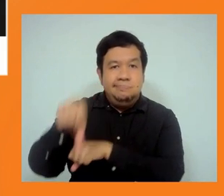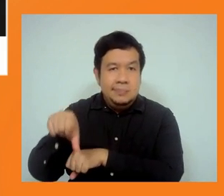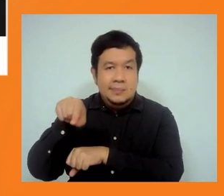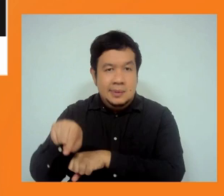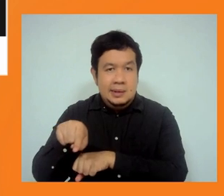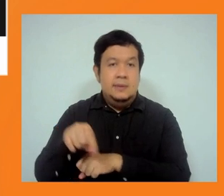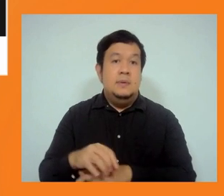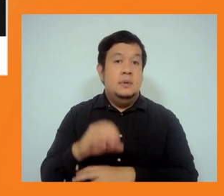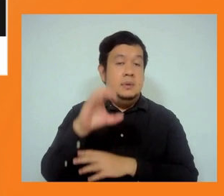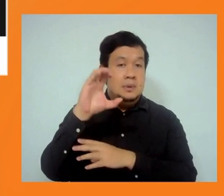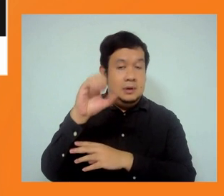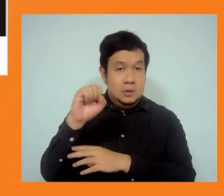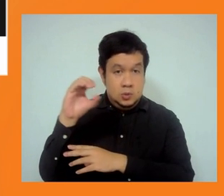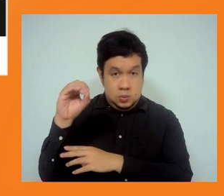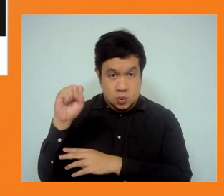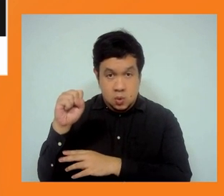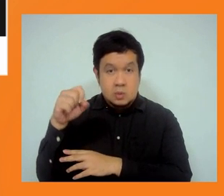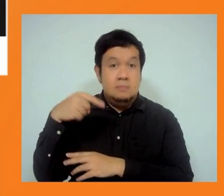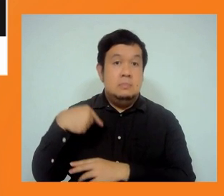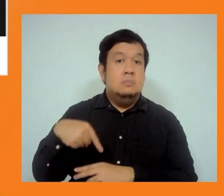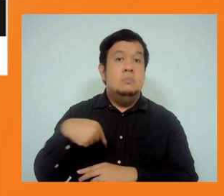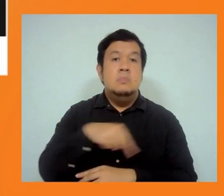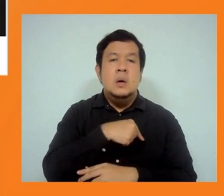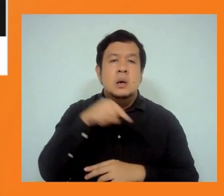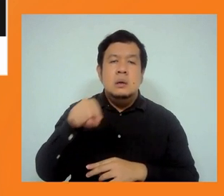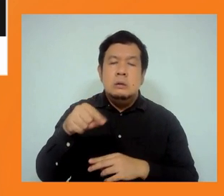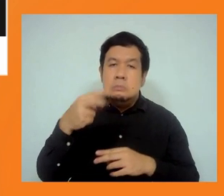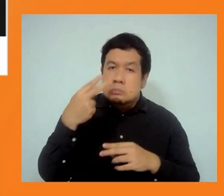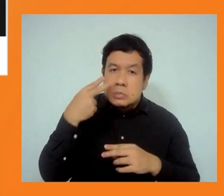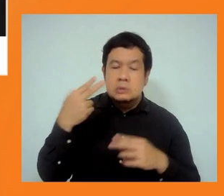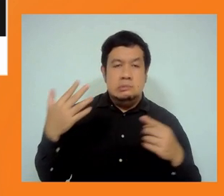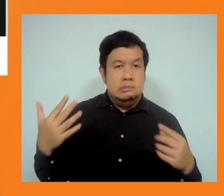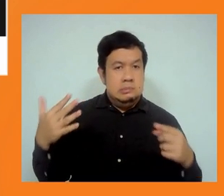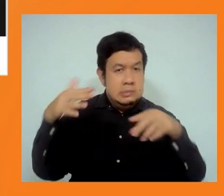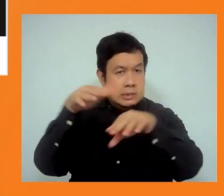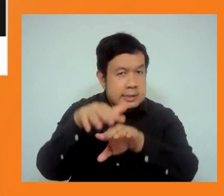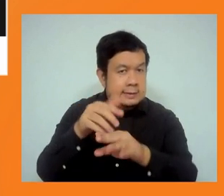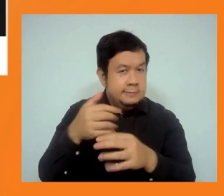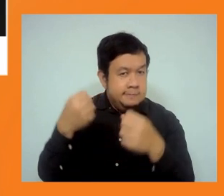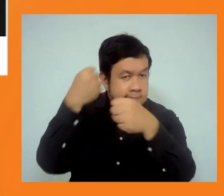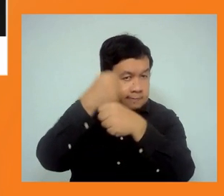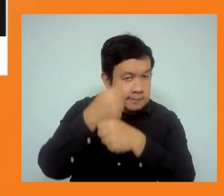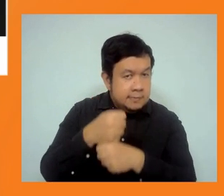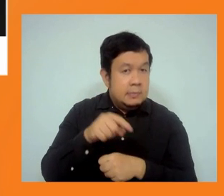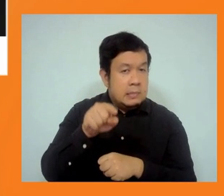to conduct stakeholder engagement, consultation, and dialogue. Next slide.